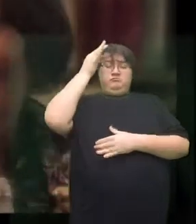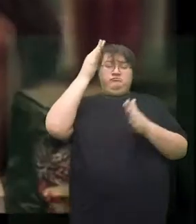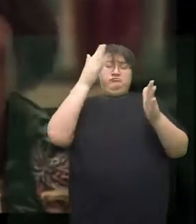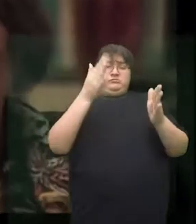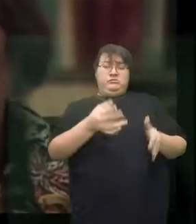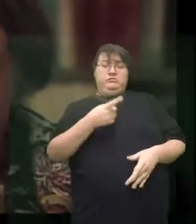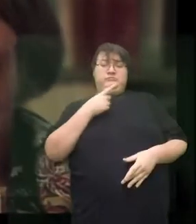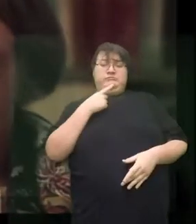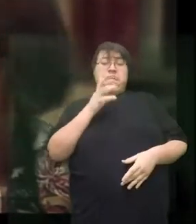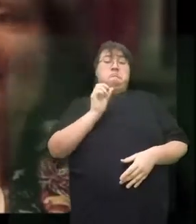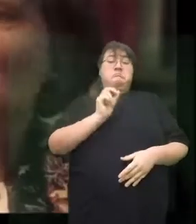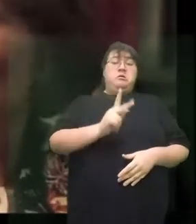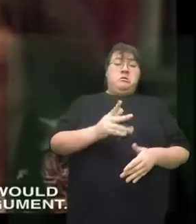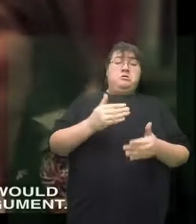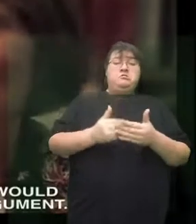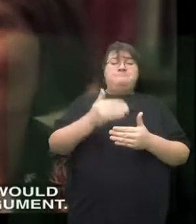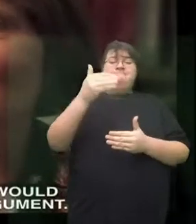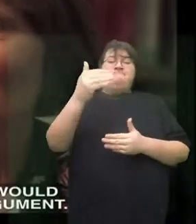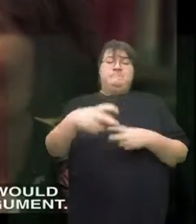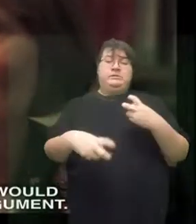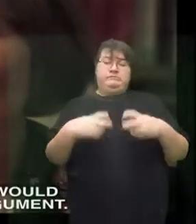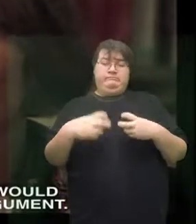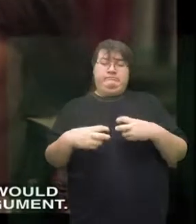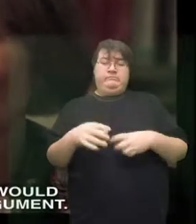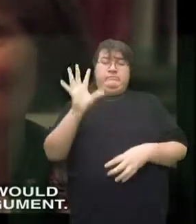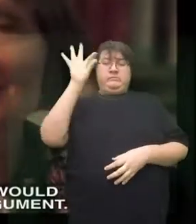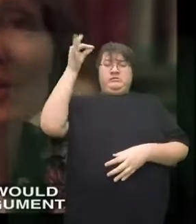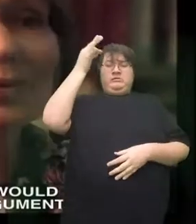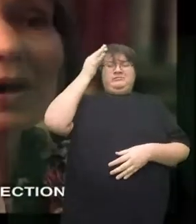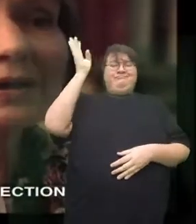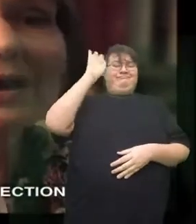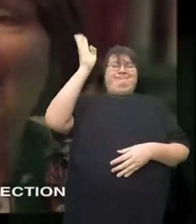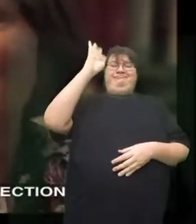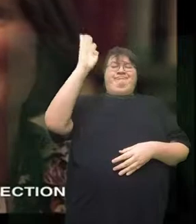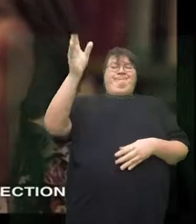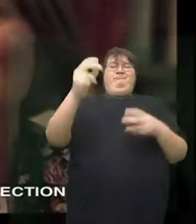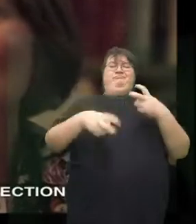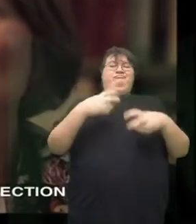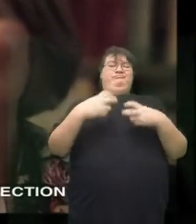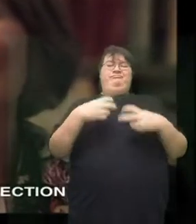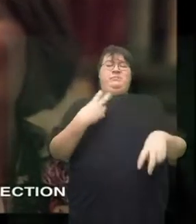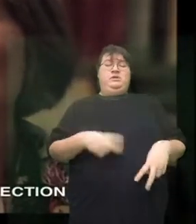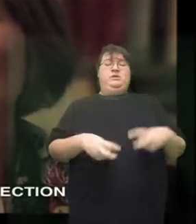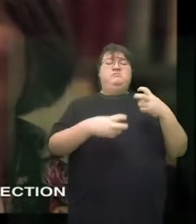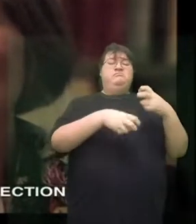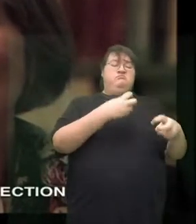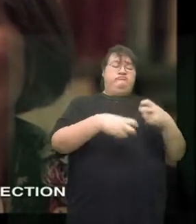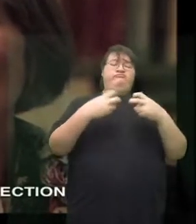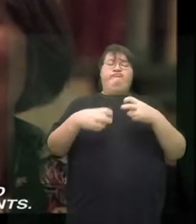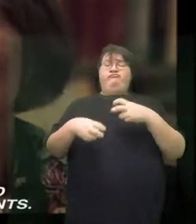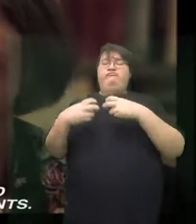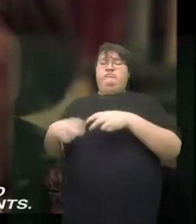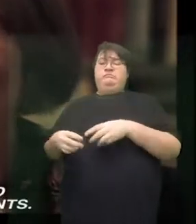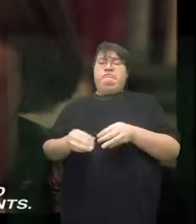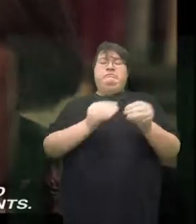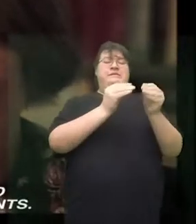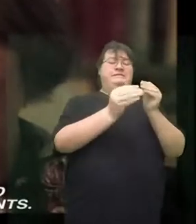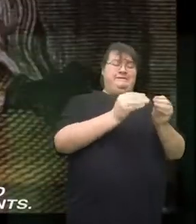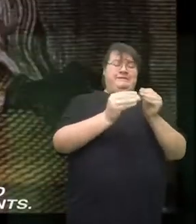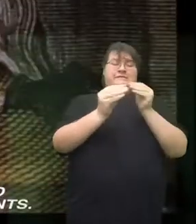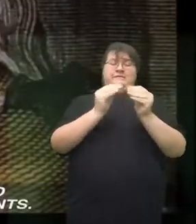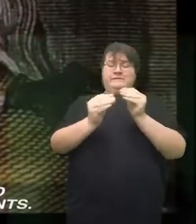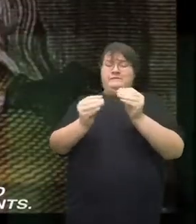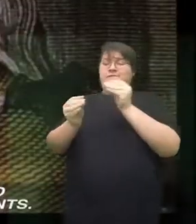Okay, next point. And then the federalists have come up with another argument. So one unanswerable objection after another was being